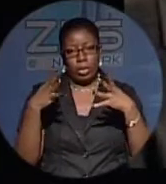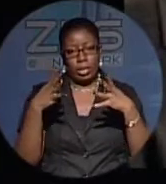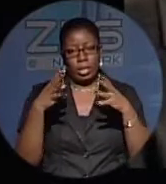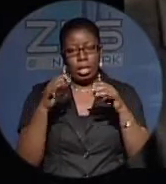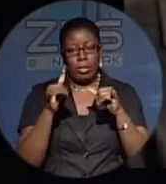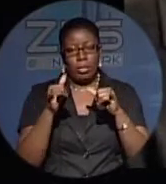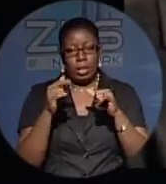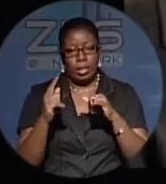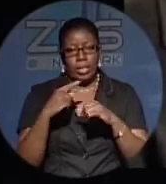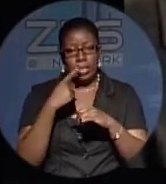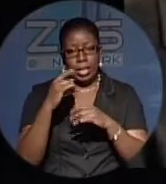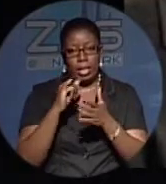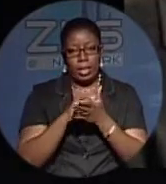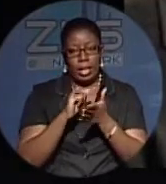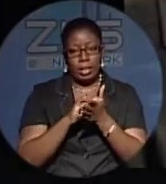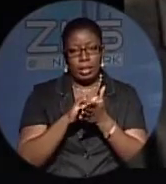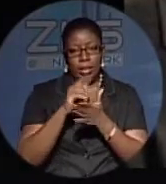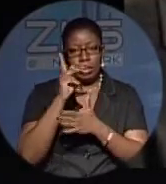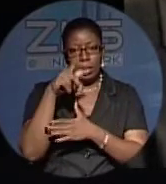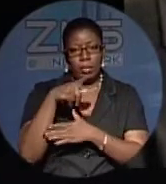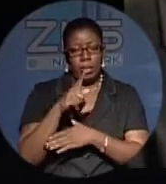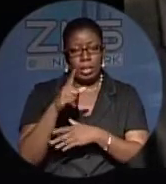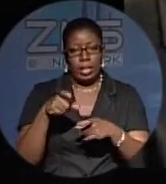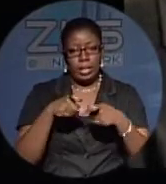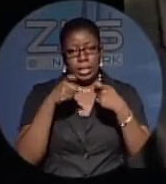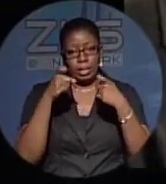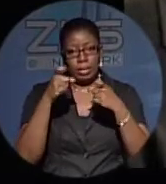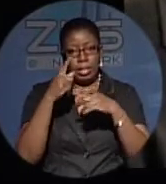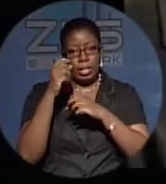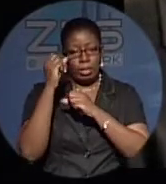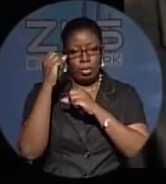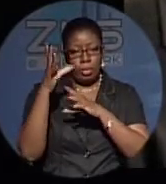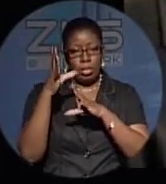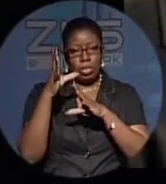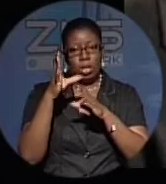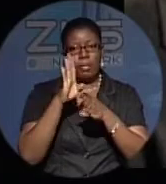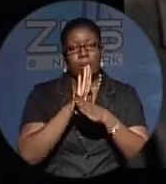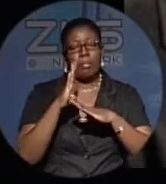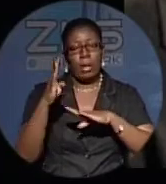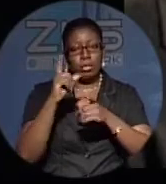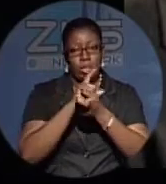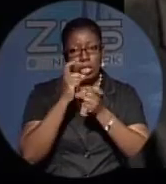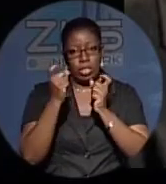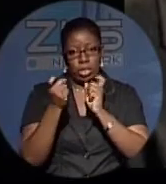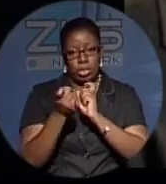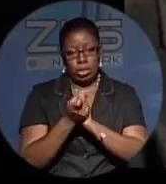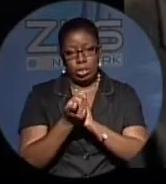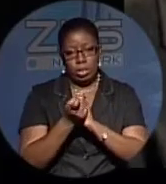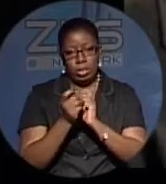suggest that it was the PLP who leaked the information about the boundary changes, he says, is reprehensible.